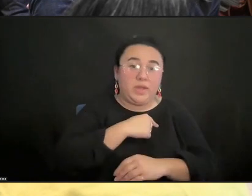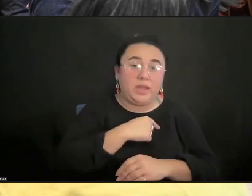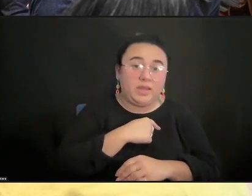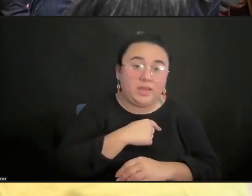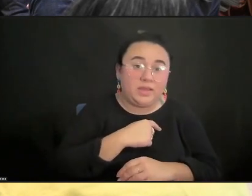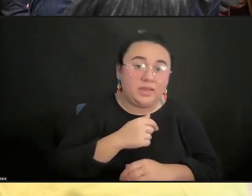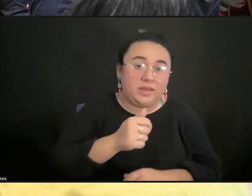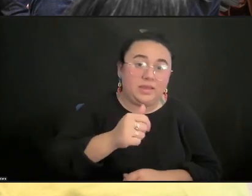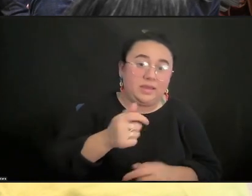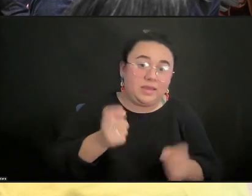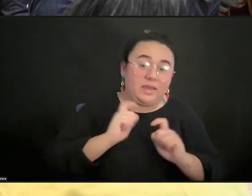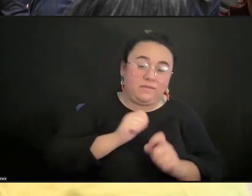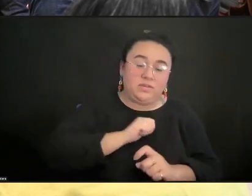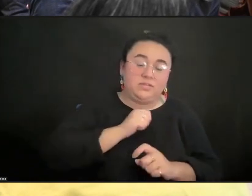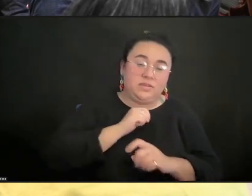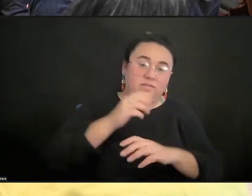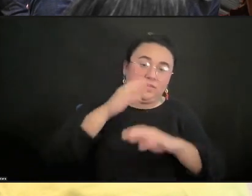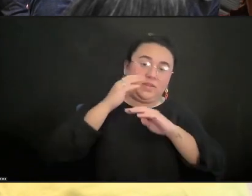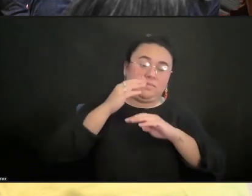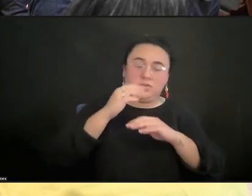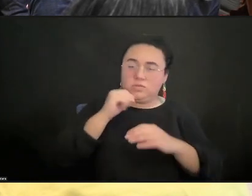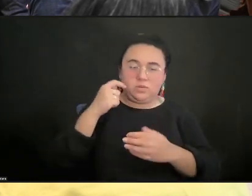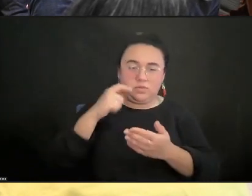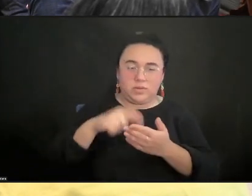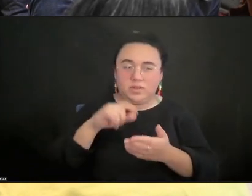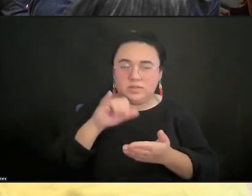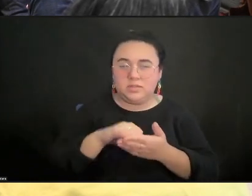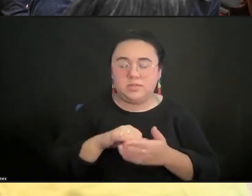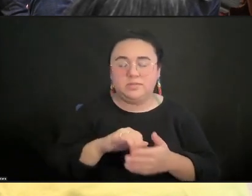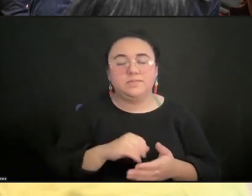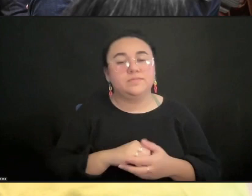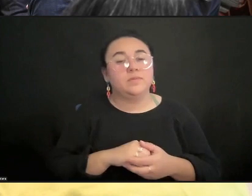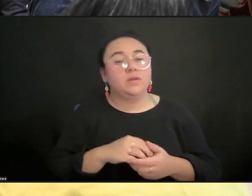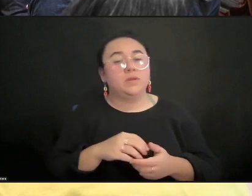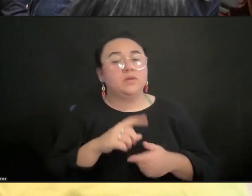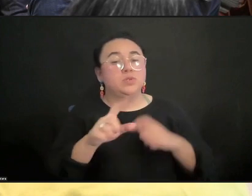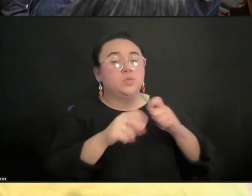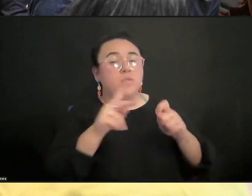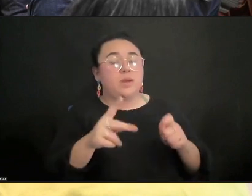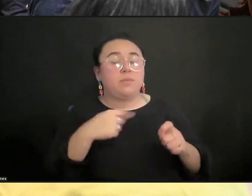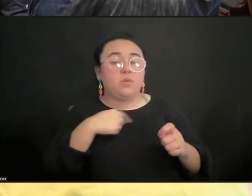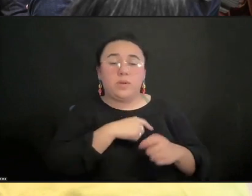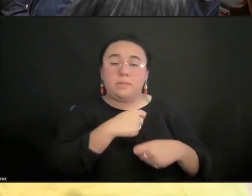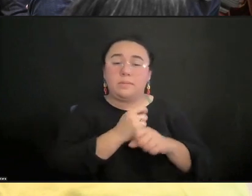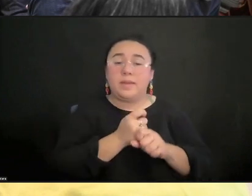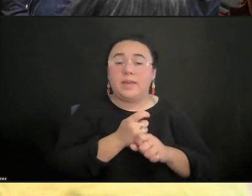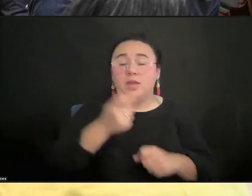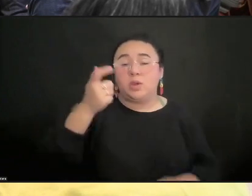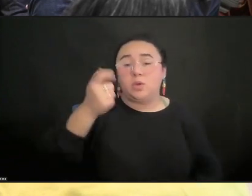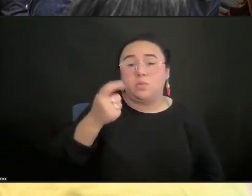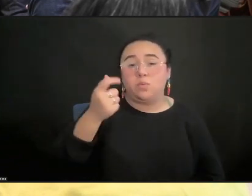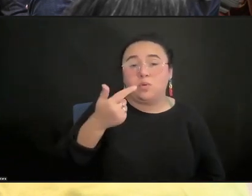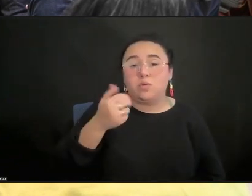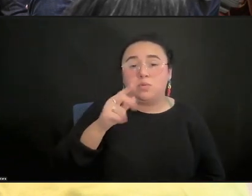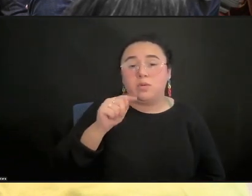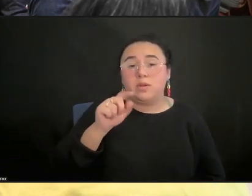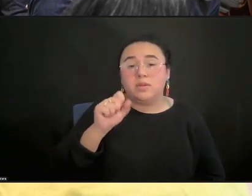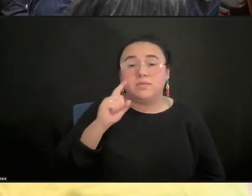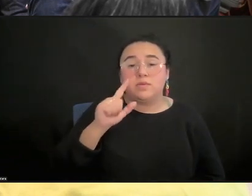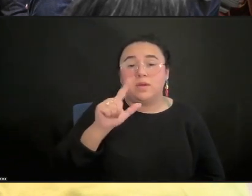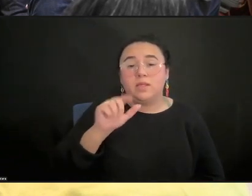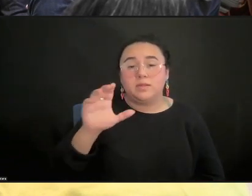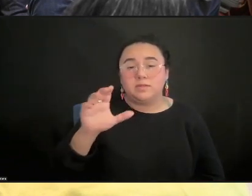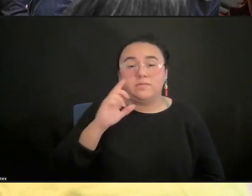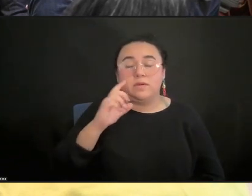in the ways that we at the Mellon Foundation have been trying to make some of these changes, we are now making grants to LLCs. For so many